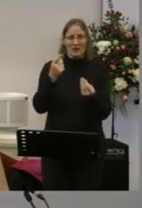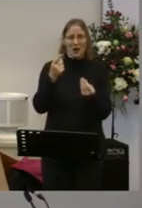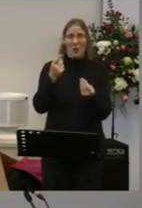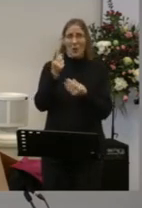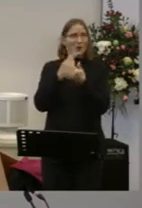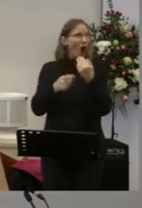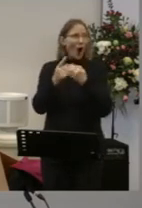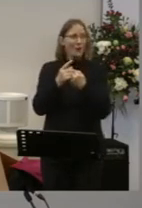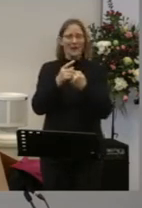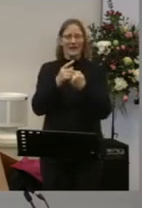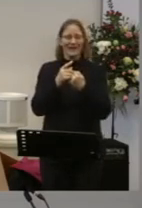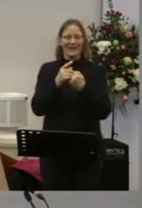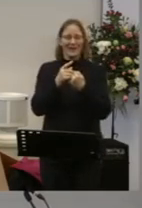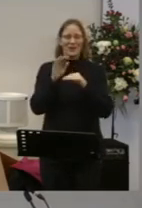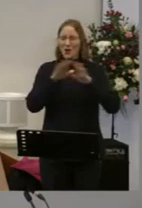Thank you Jack